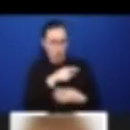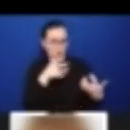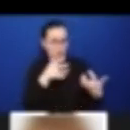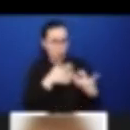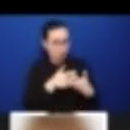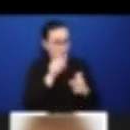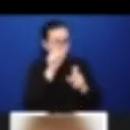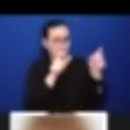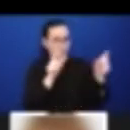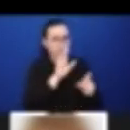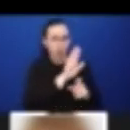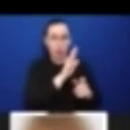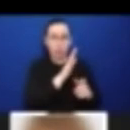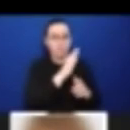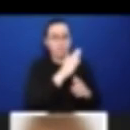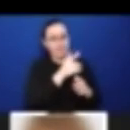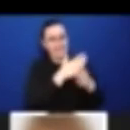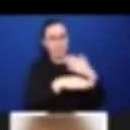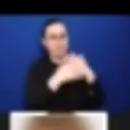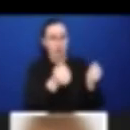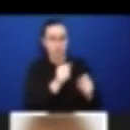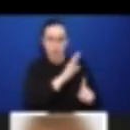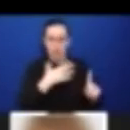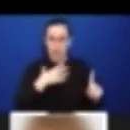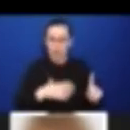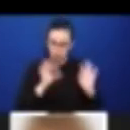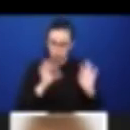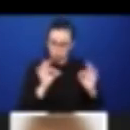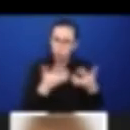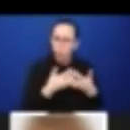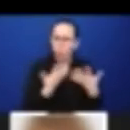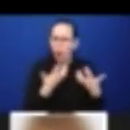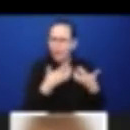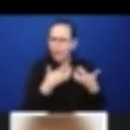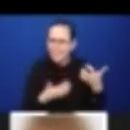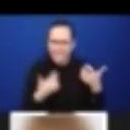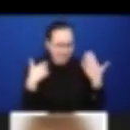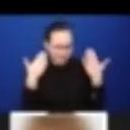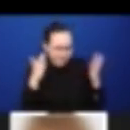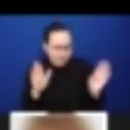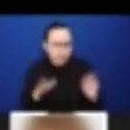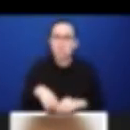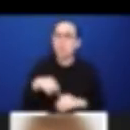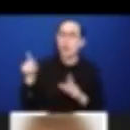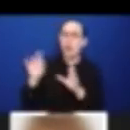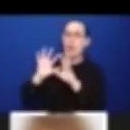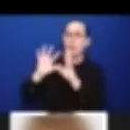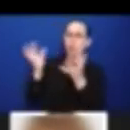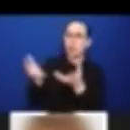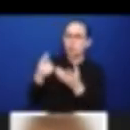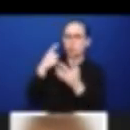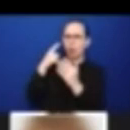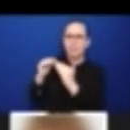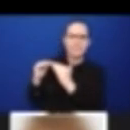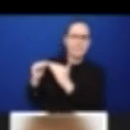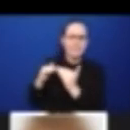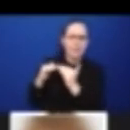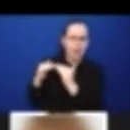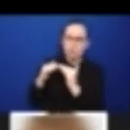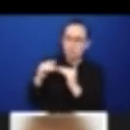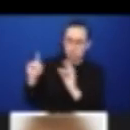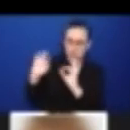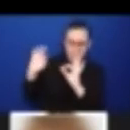so well to this theme, is to what extent do international standards shape the national or sub-national decision-making process?